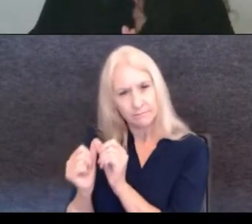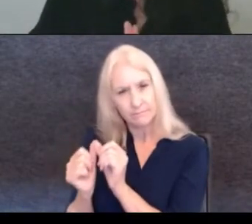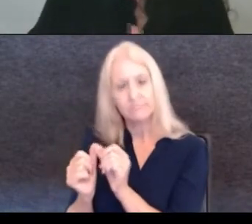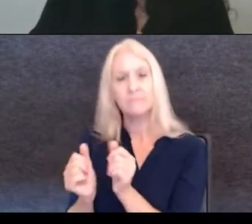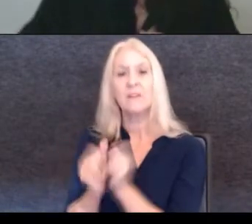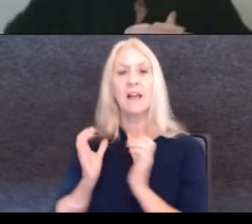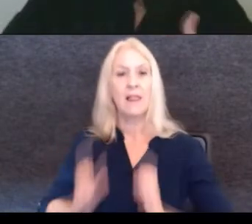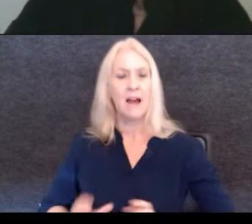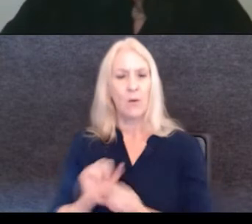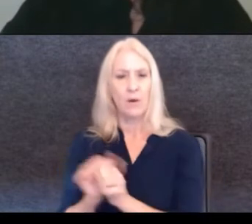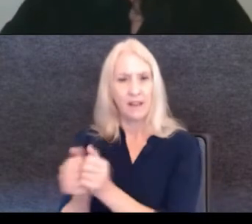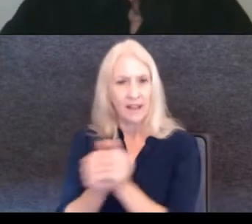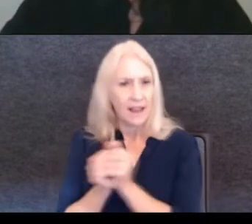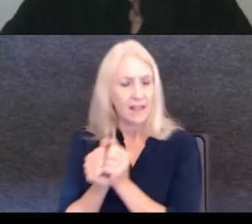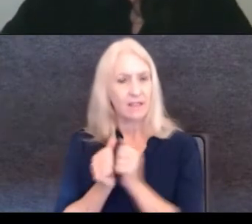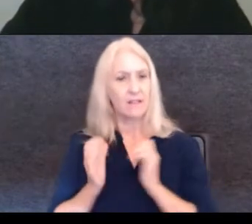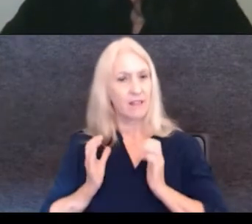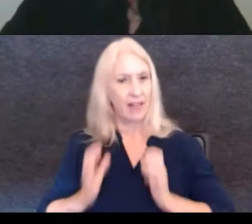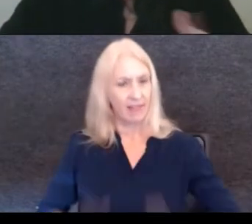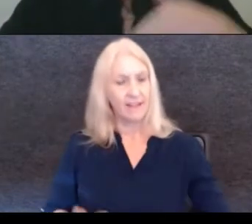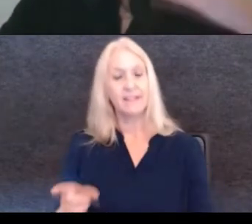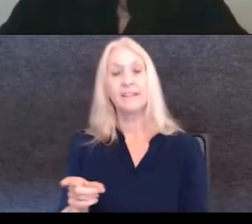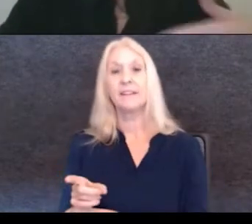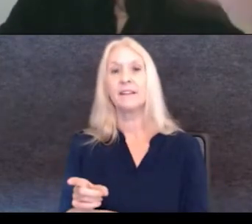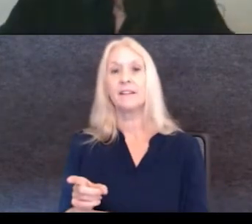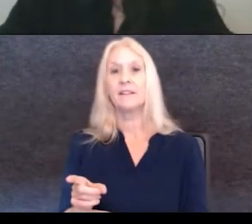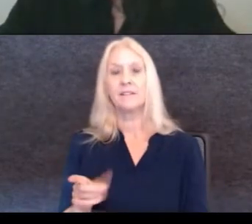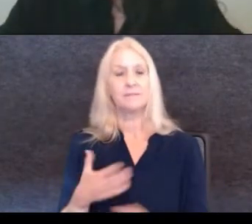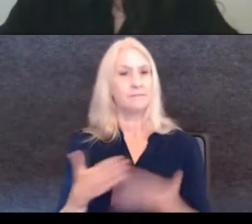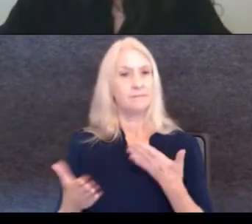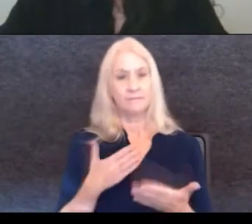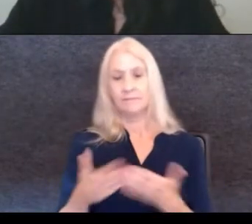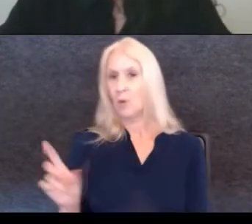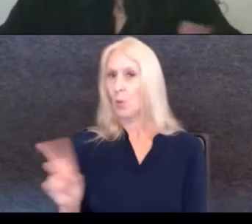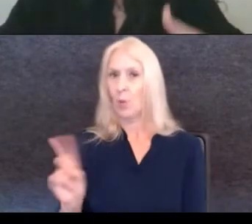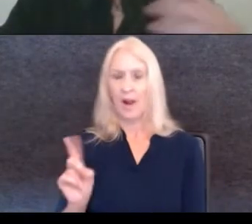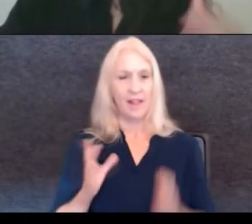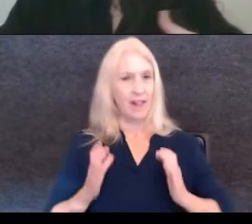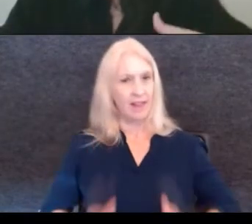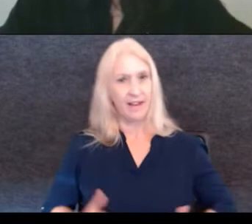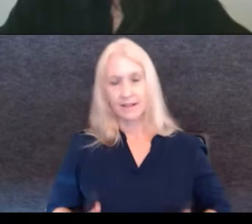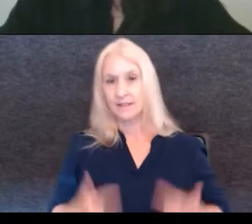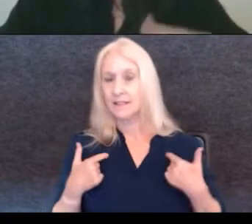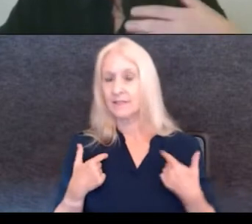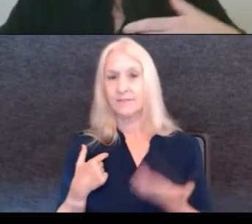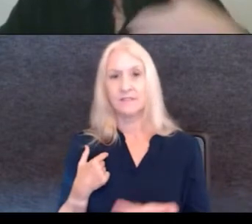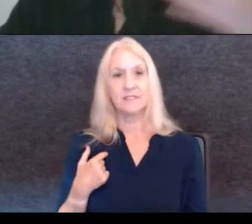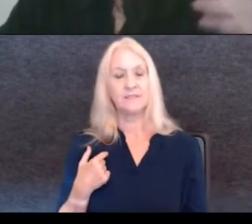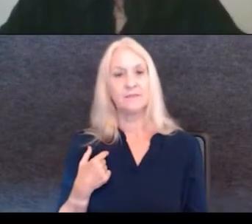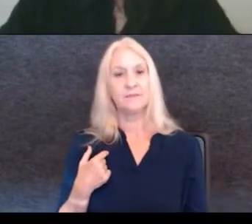with the client. And so it doesn't matter where the client is, I am gonna